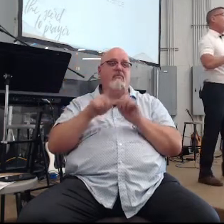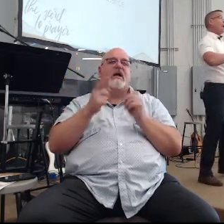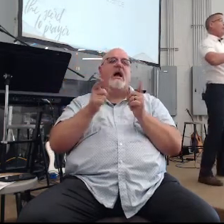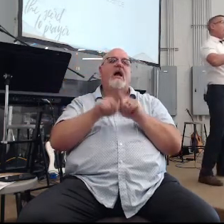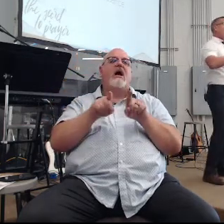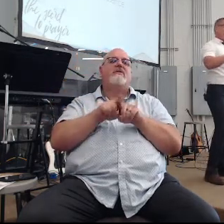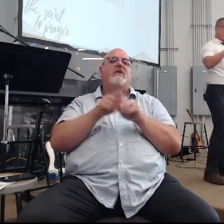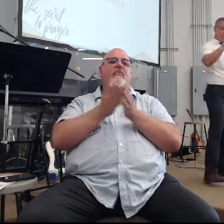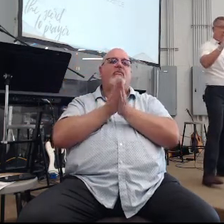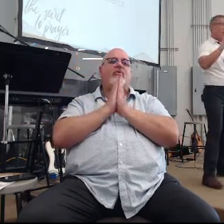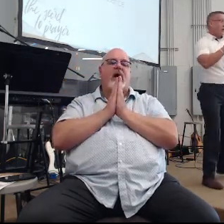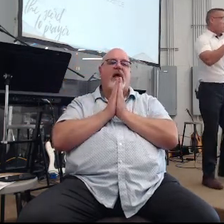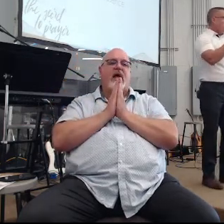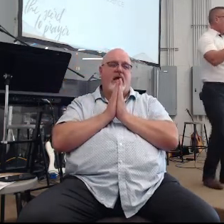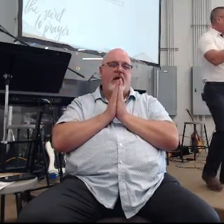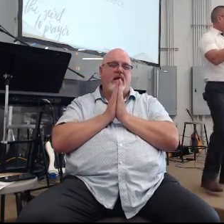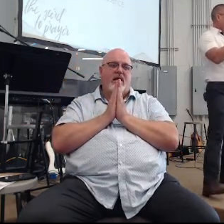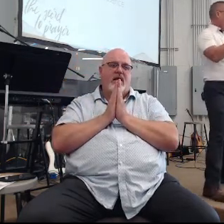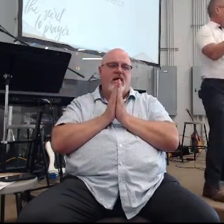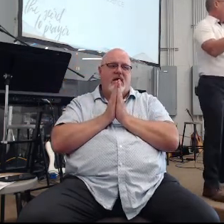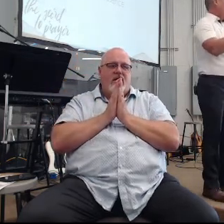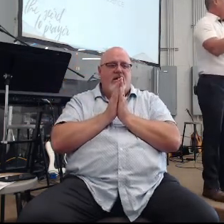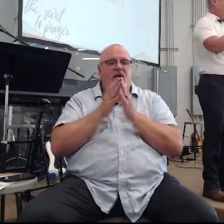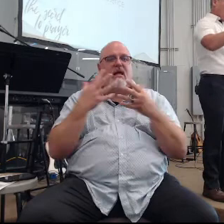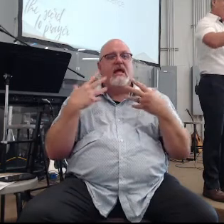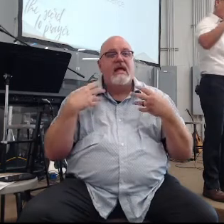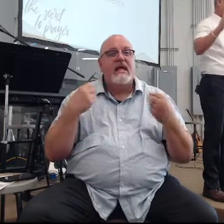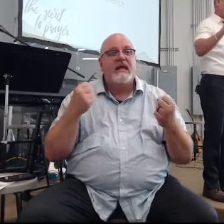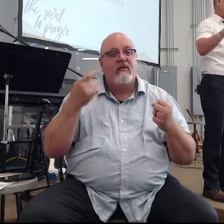praying a small thing healing